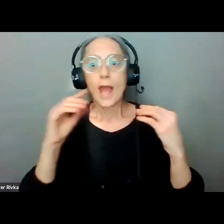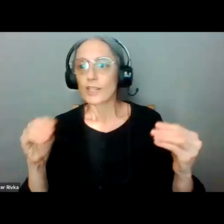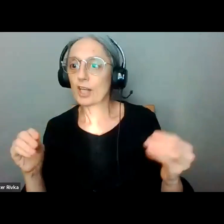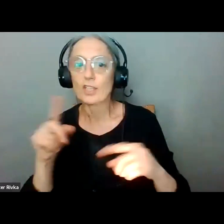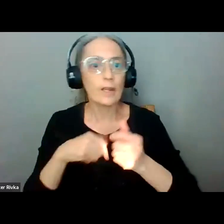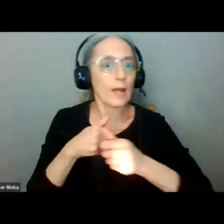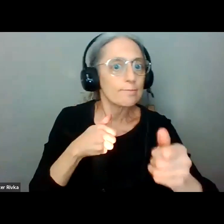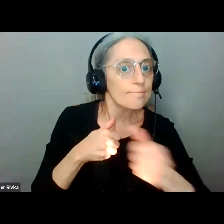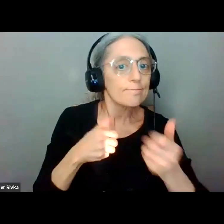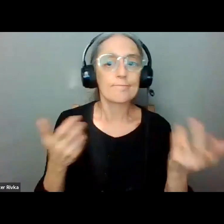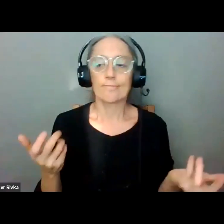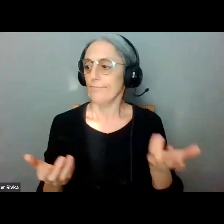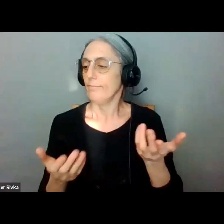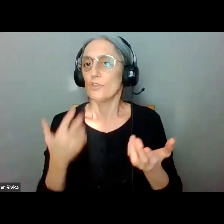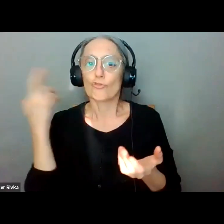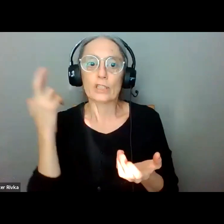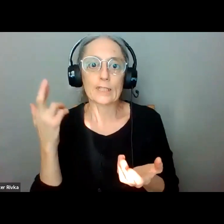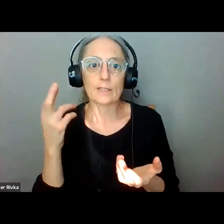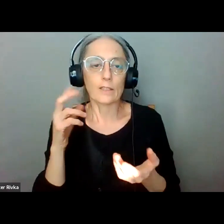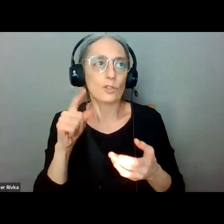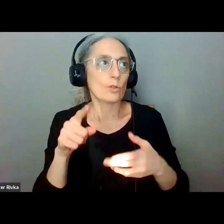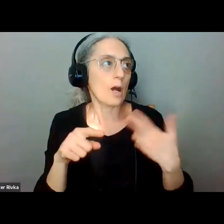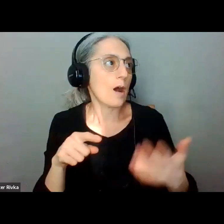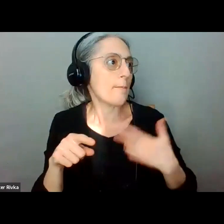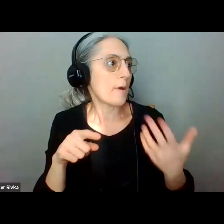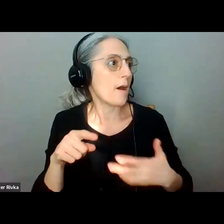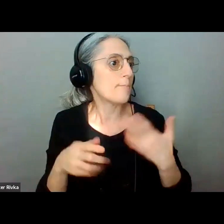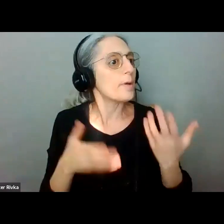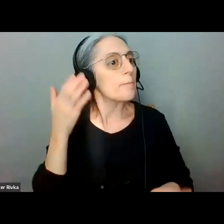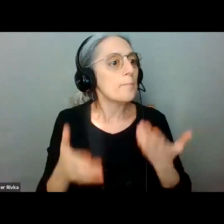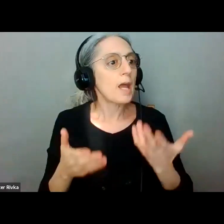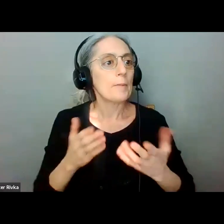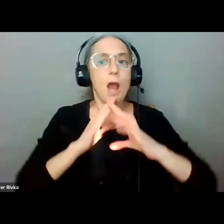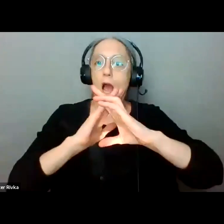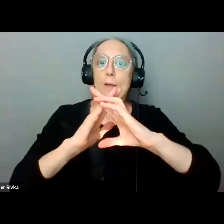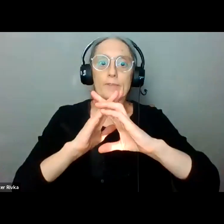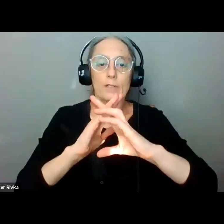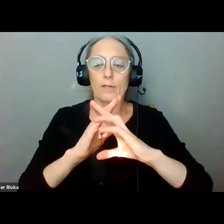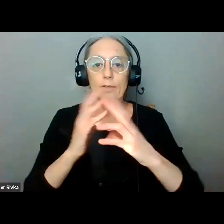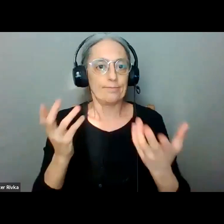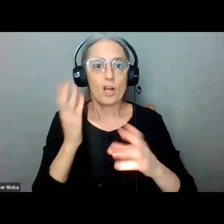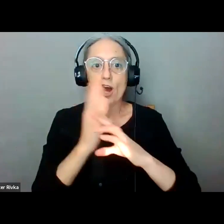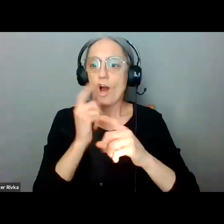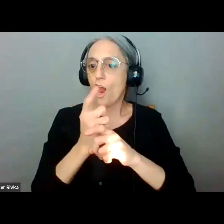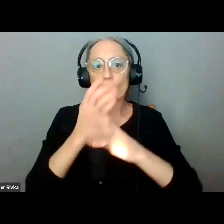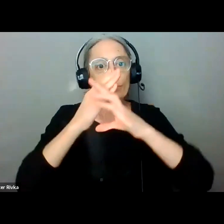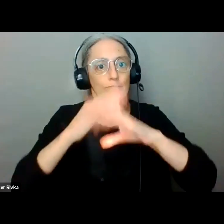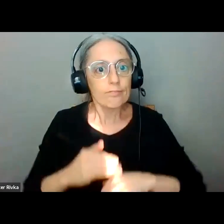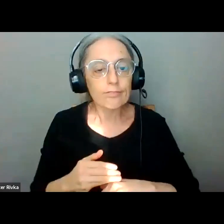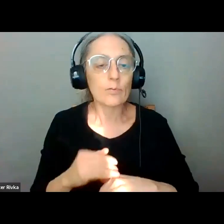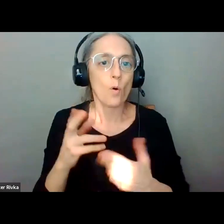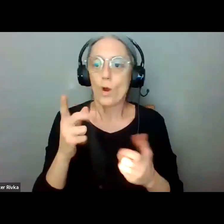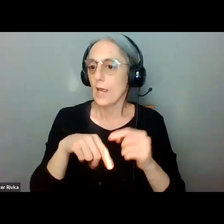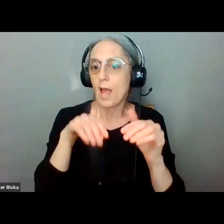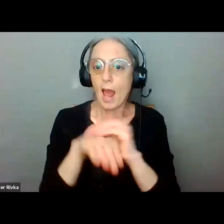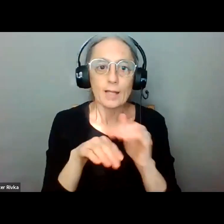or you're or you're or you're there's an obstacle that makes it more difficult to access that is just patently unfair and that